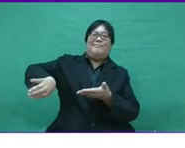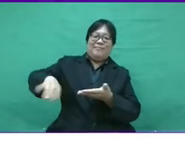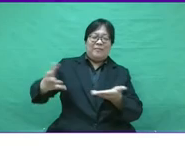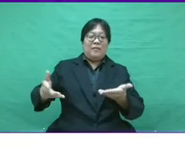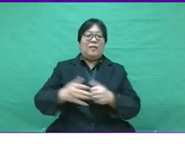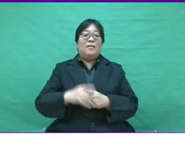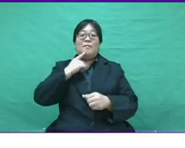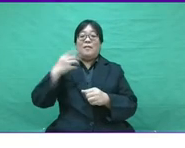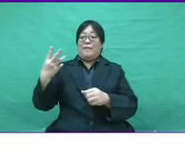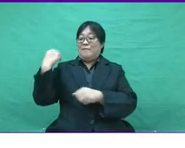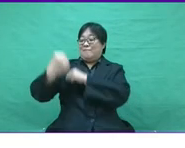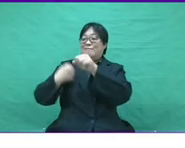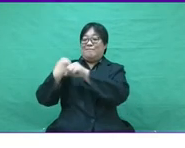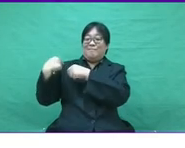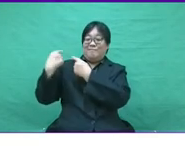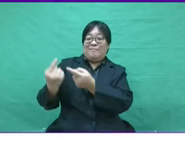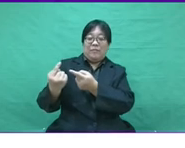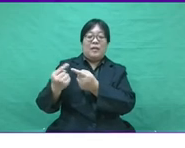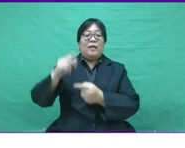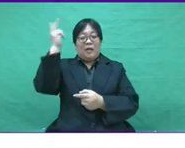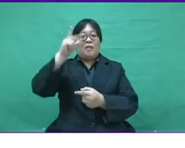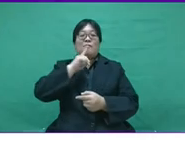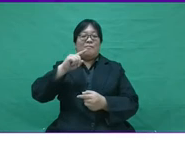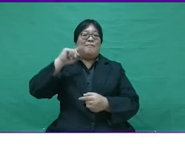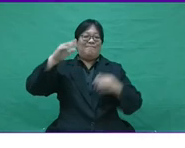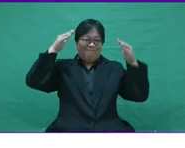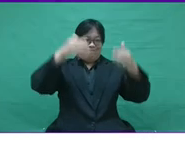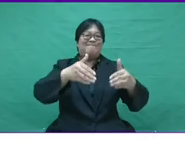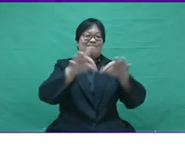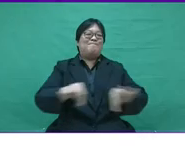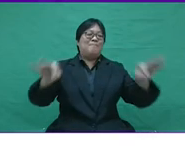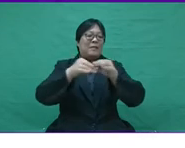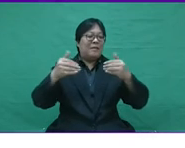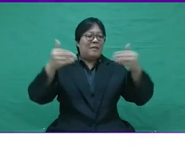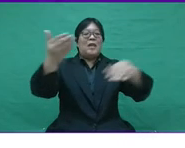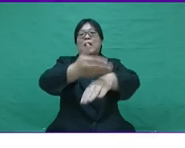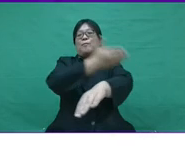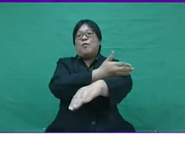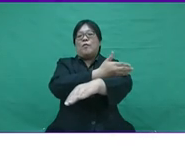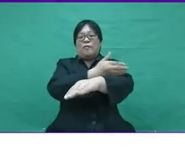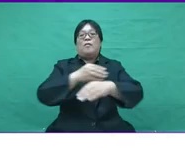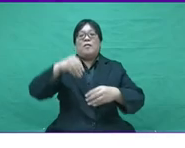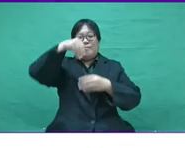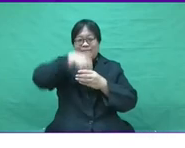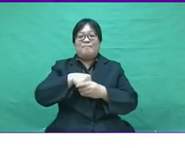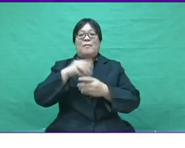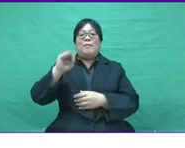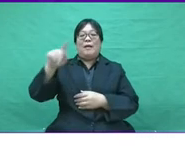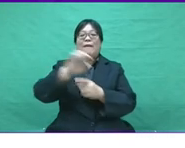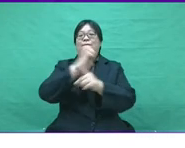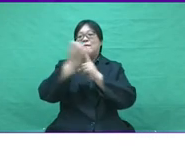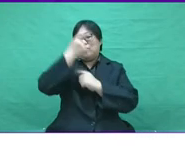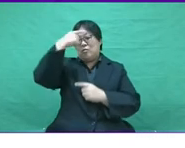fast. It cannot be denied that in the past few years, the government have taken significant steps